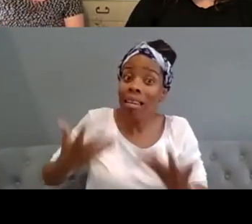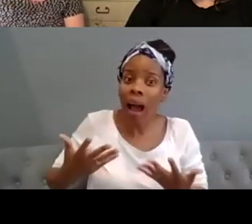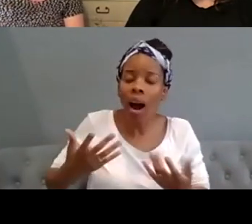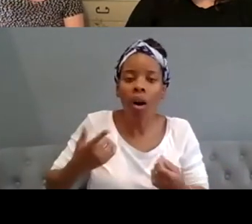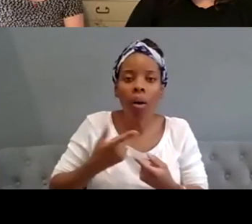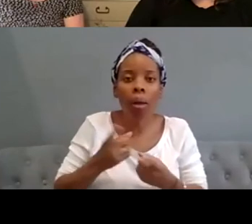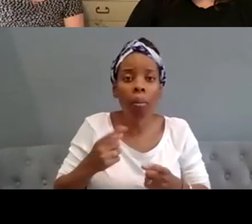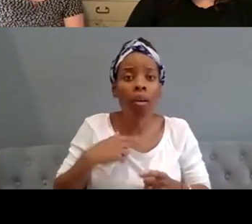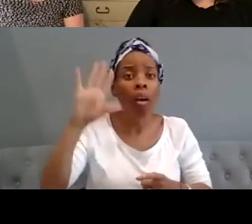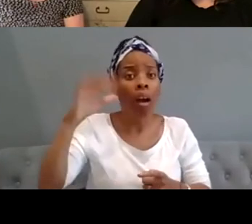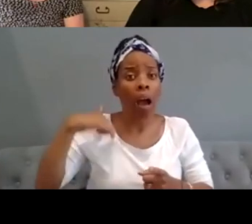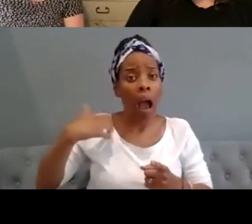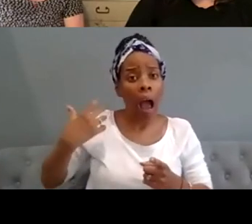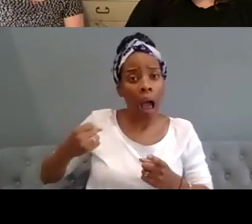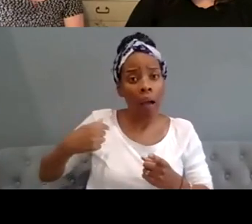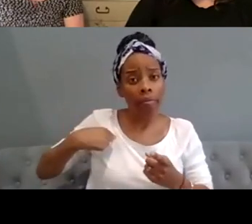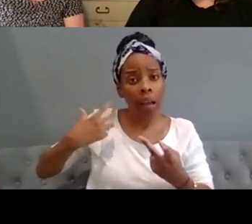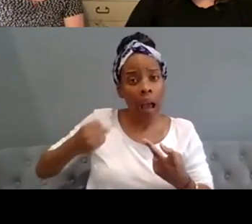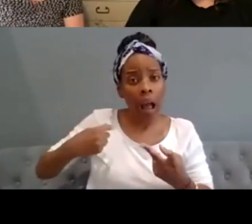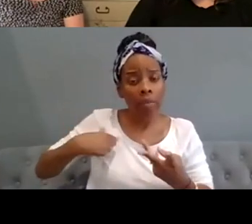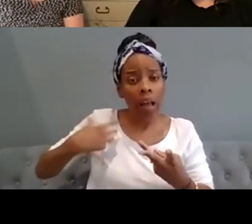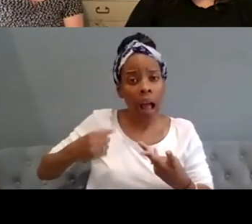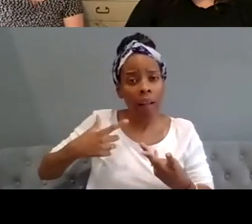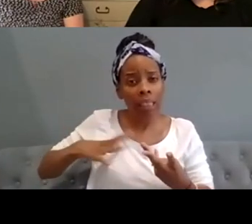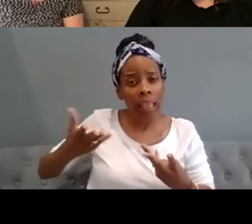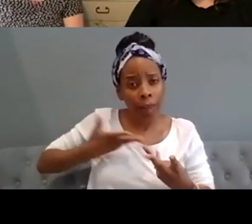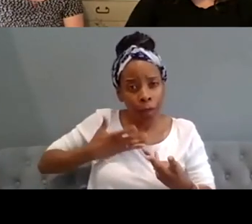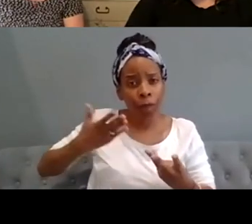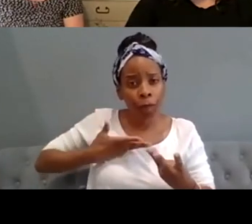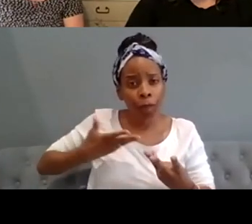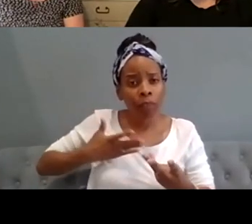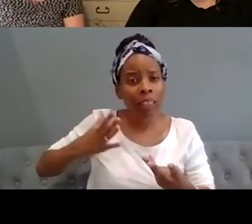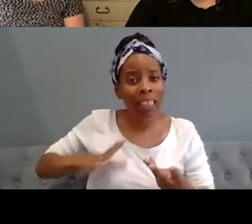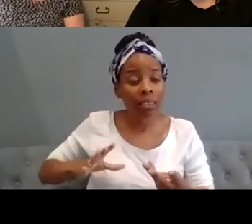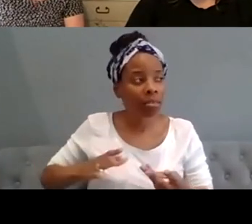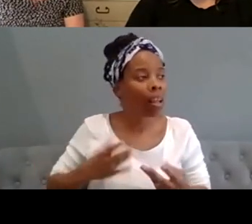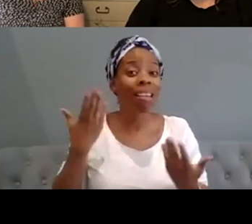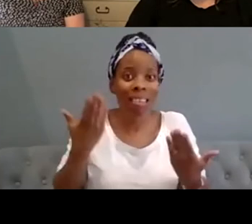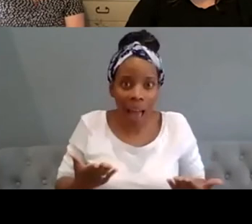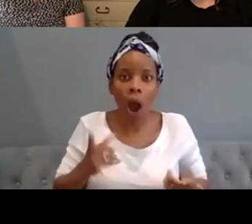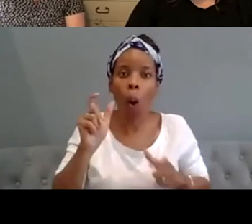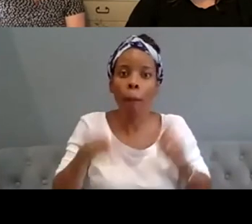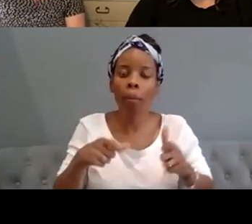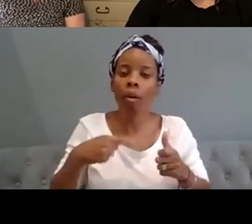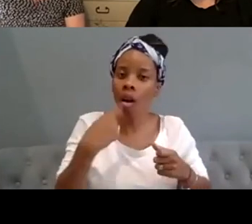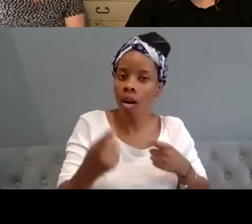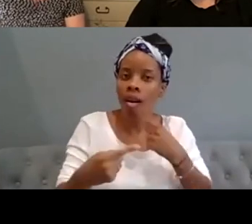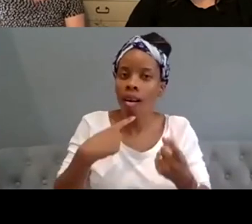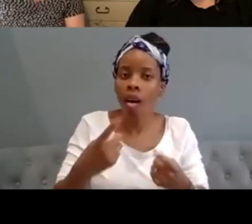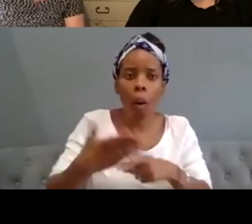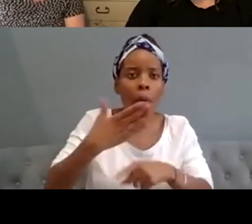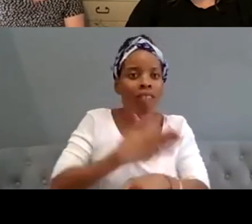need um emotional needs and vulnerabilities and you know the need for support